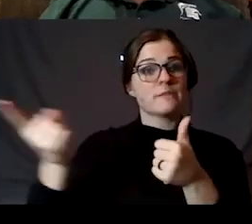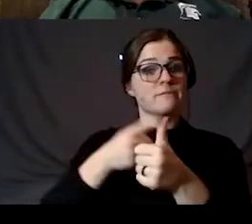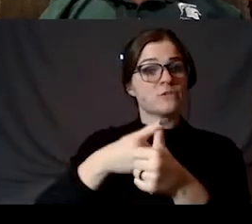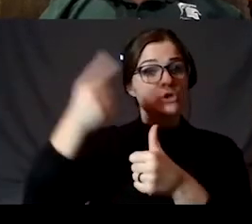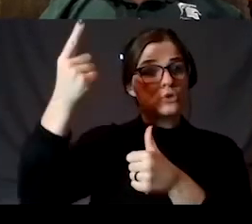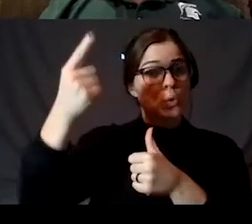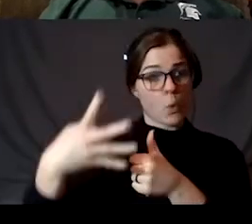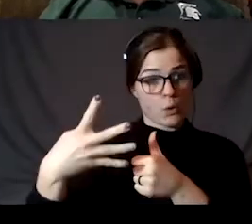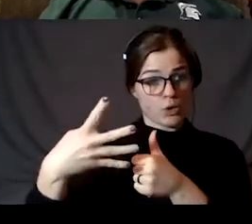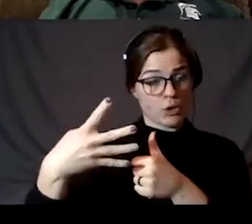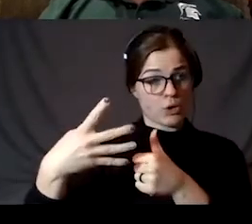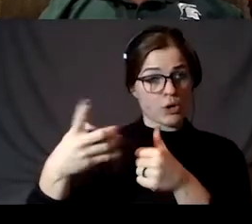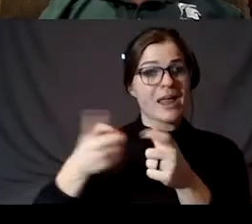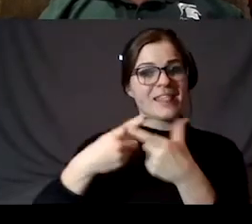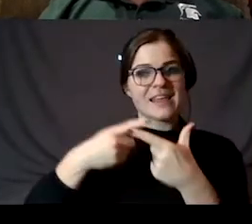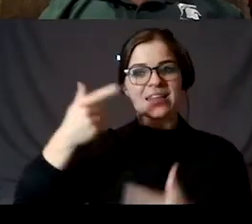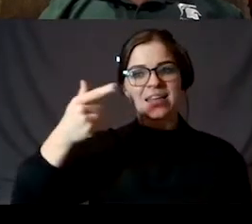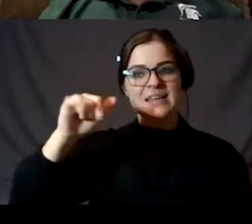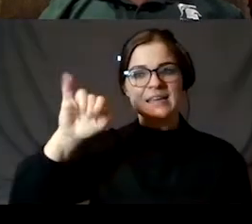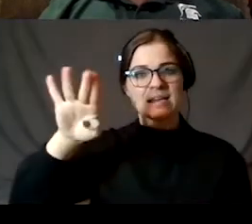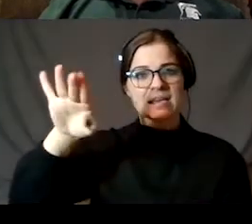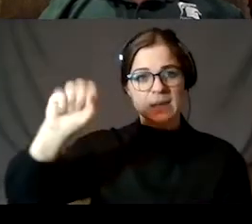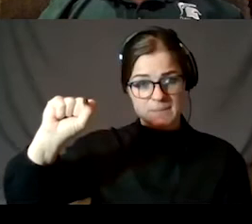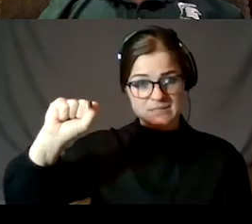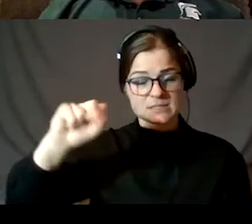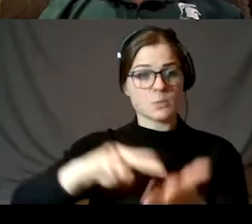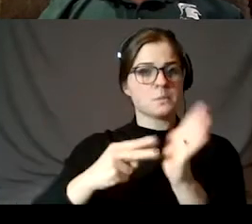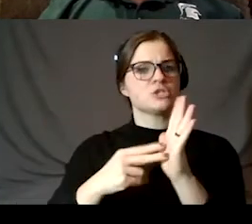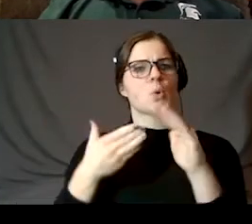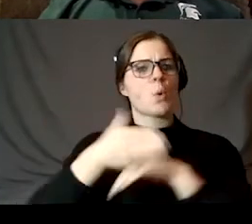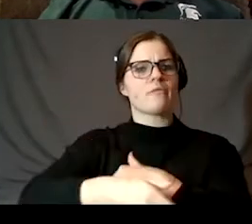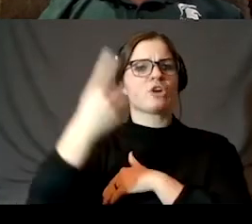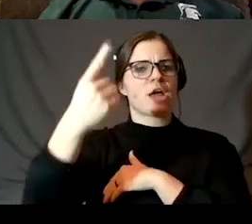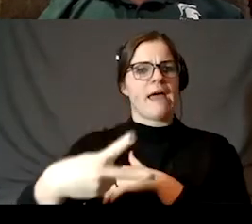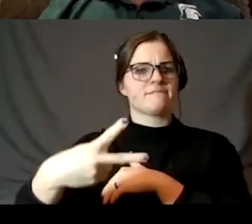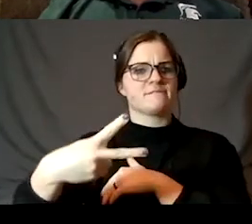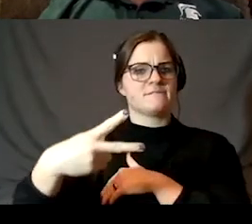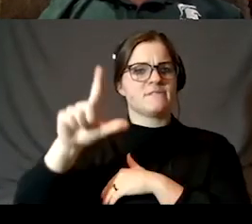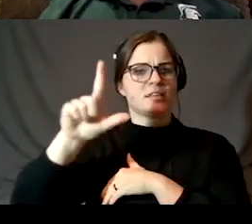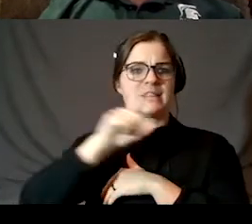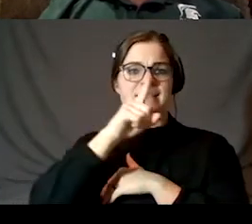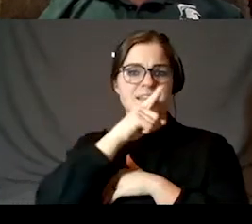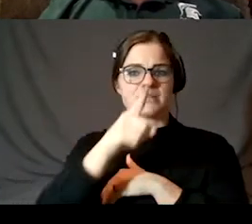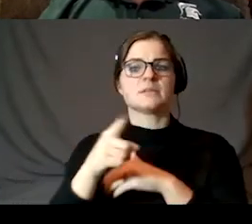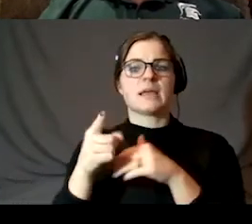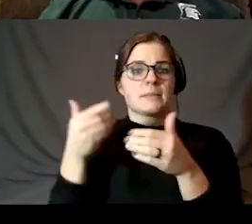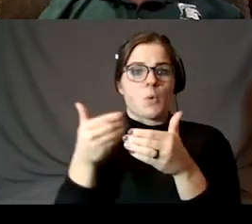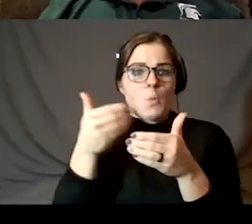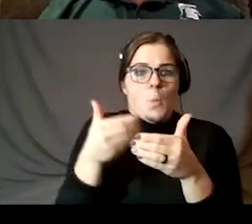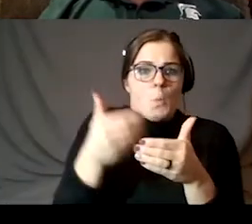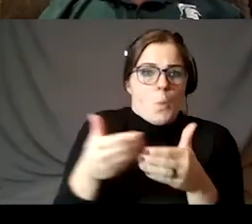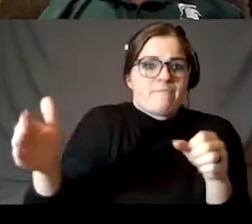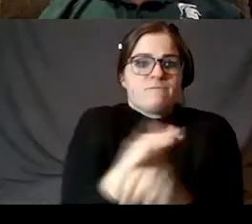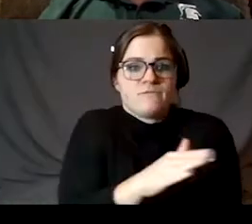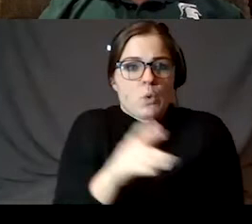And then you will have a gibbous moon, which means it's more than half lit. And the next day it will be closer to full and closer to full. So this is